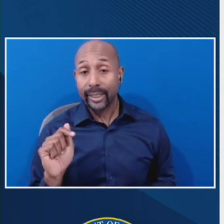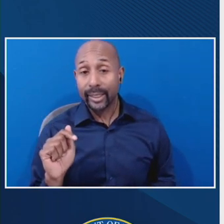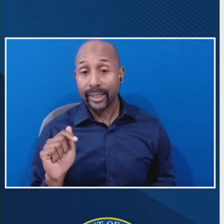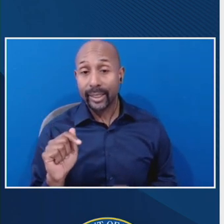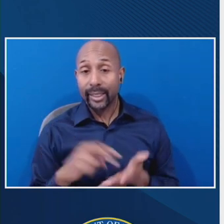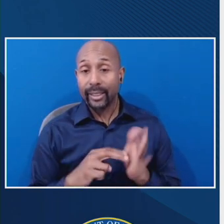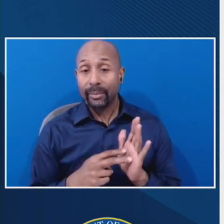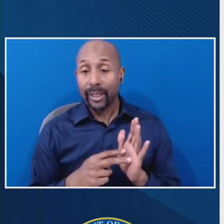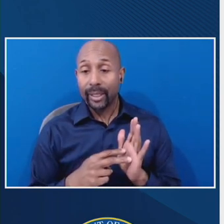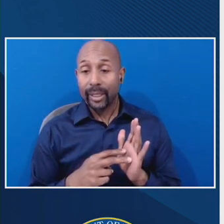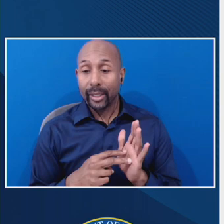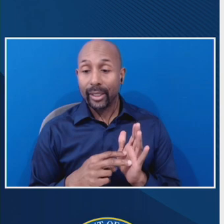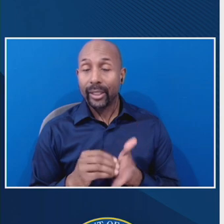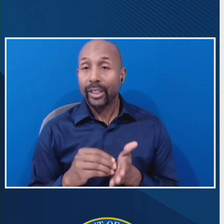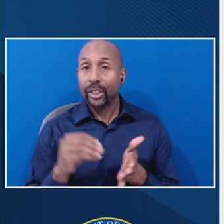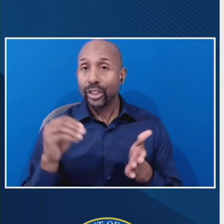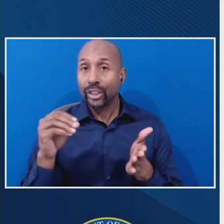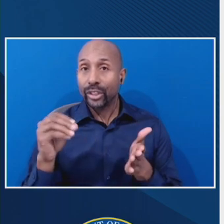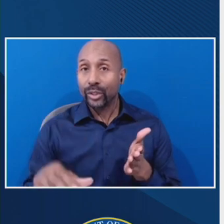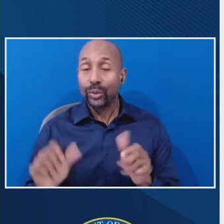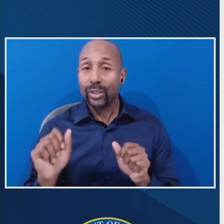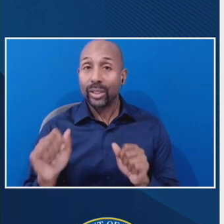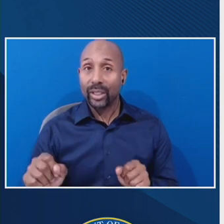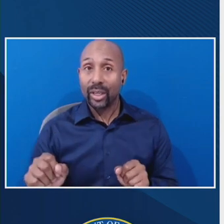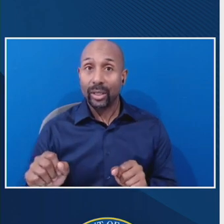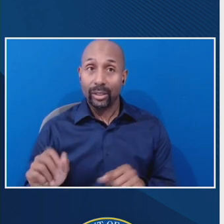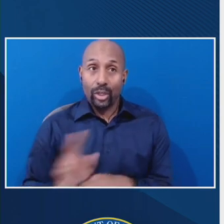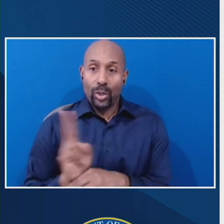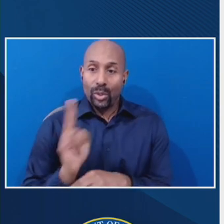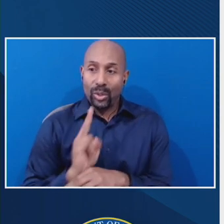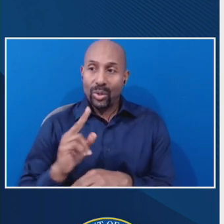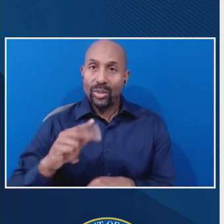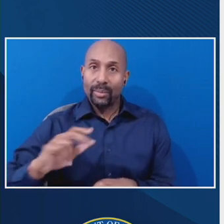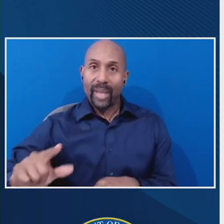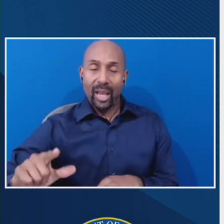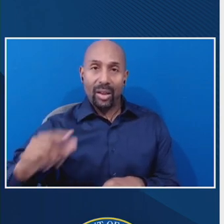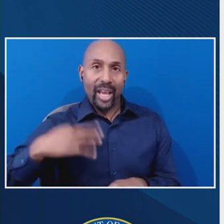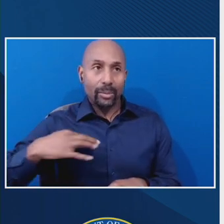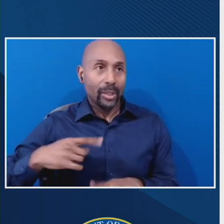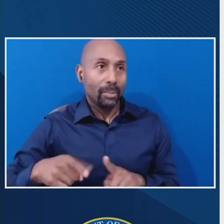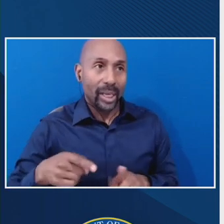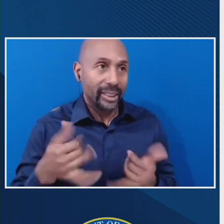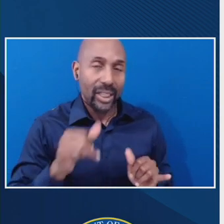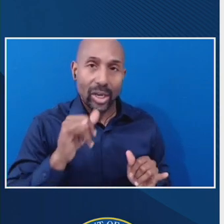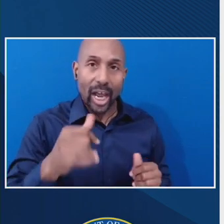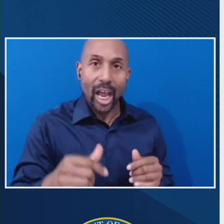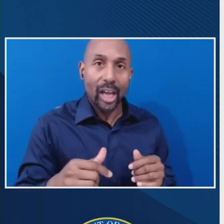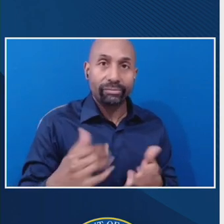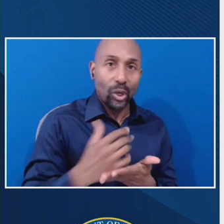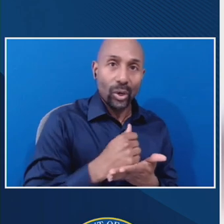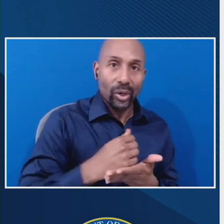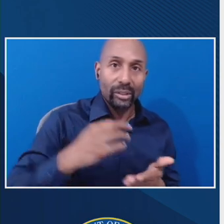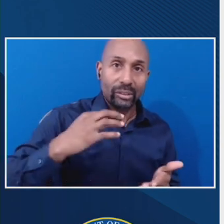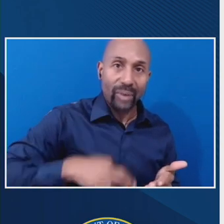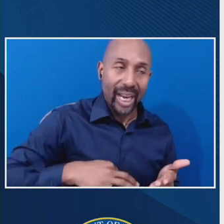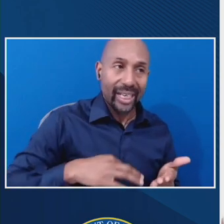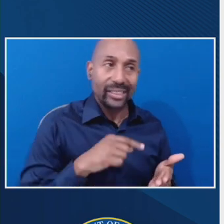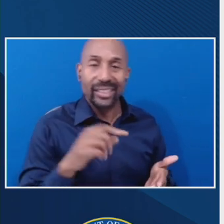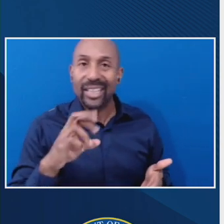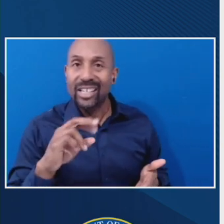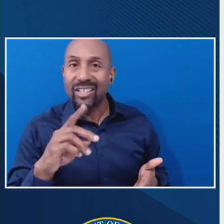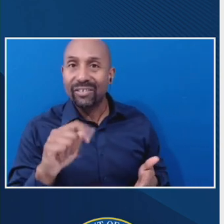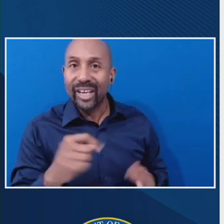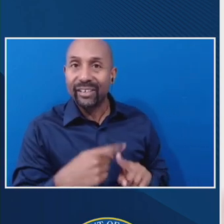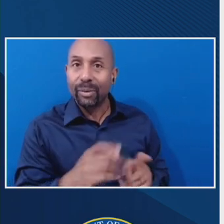end up spending down their Pell eligibility in cases where they never earned any credits. Um, and also, um, and I've been talking to the